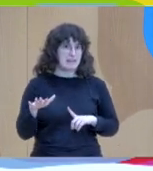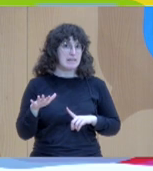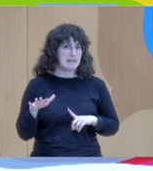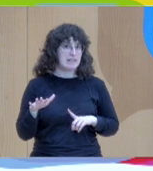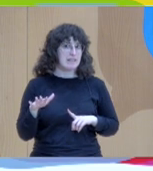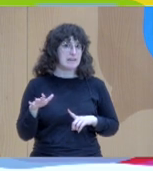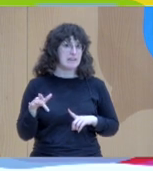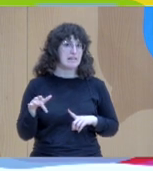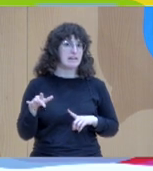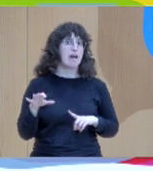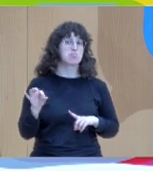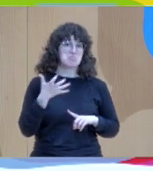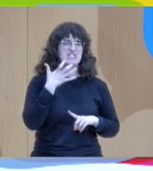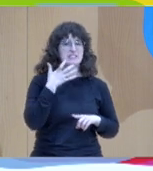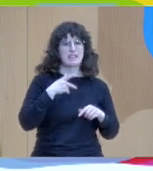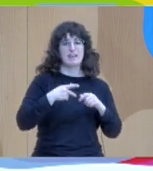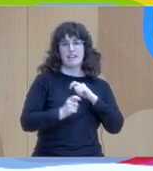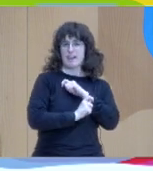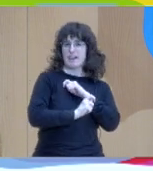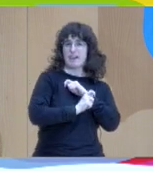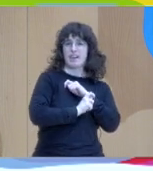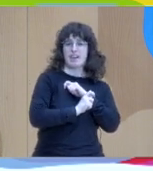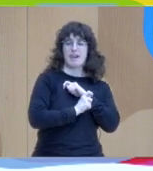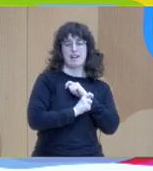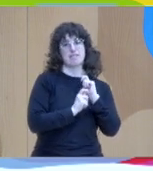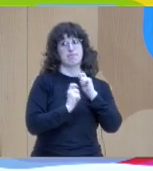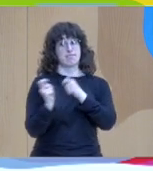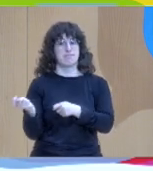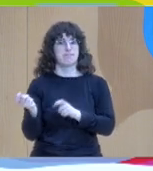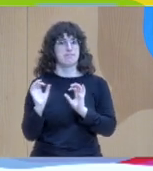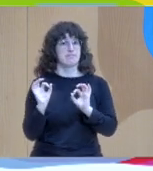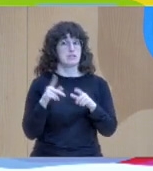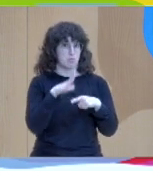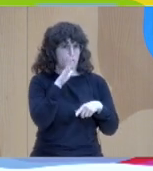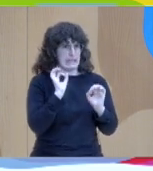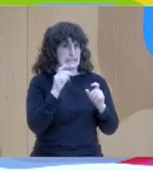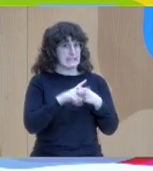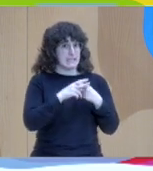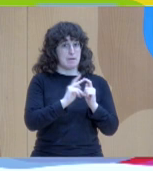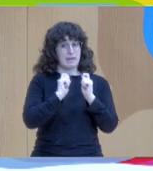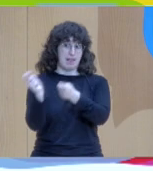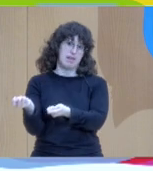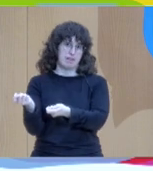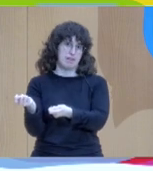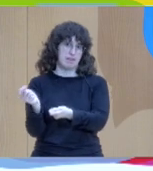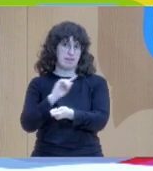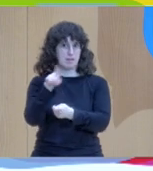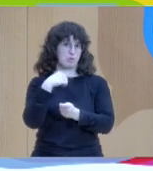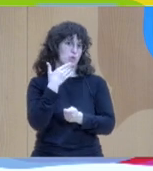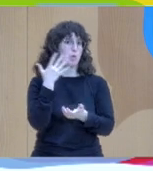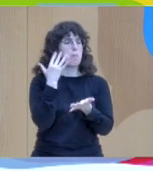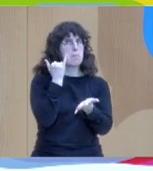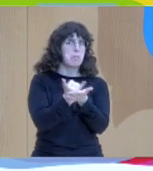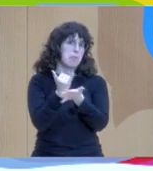a tool to make thought experiments okay you can use this future tool and there's when they